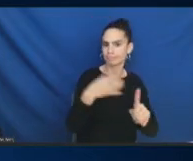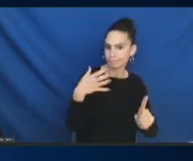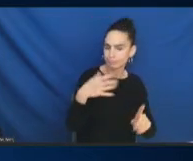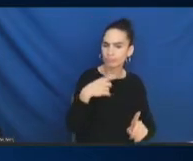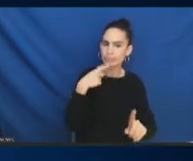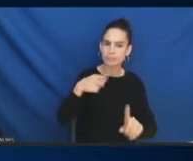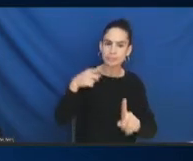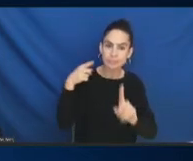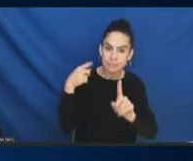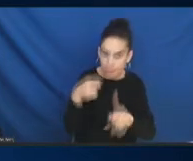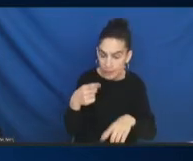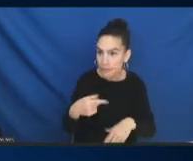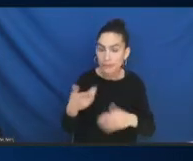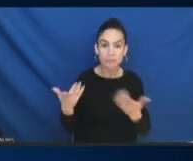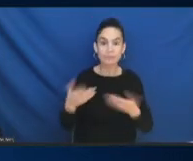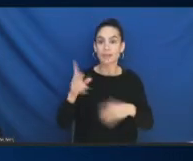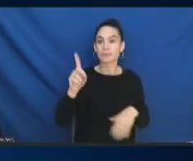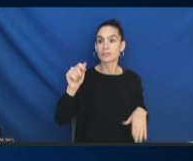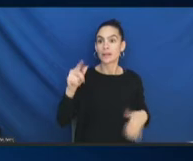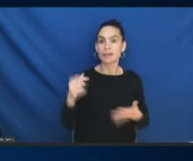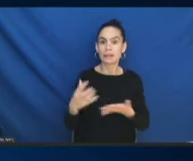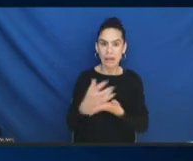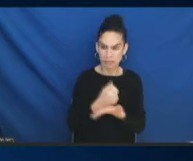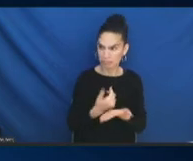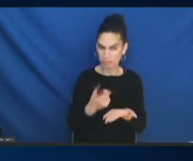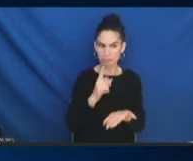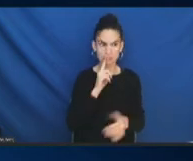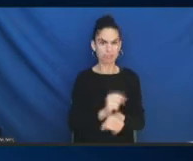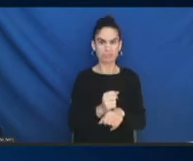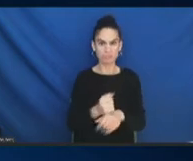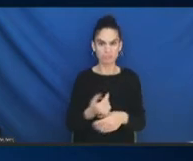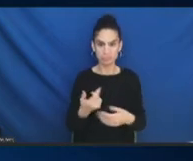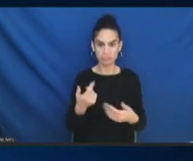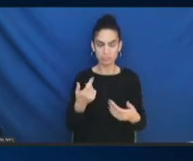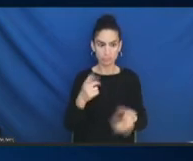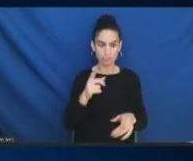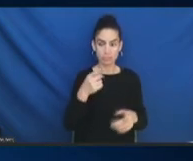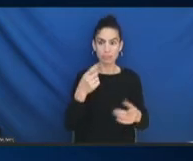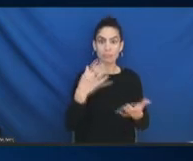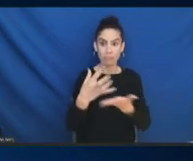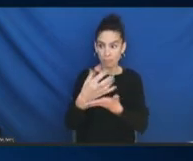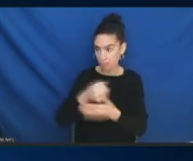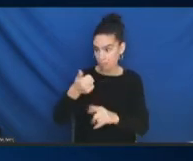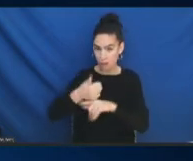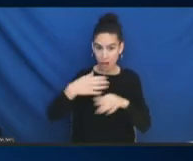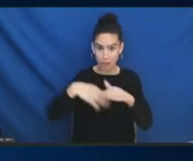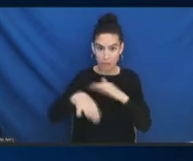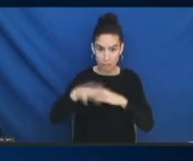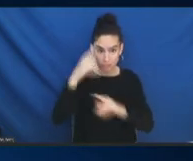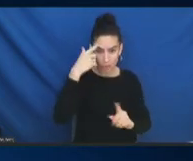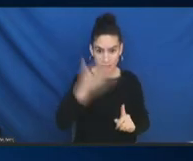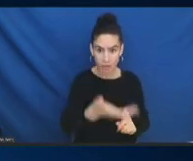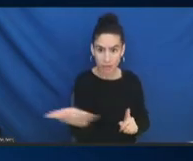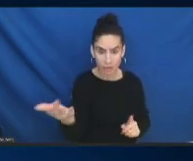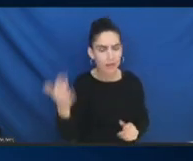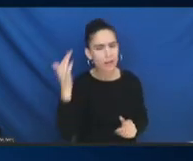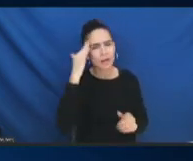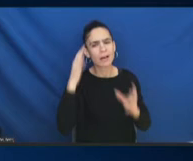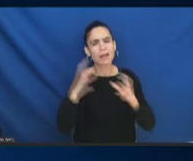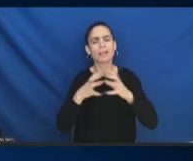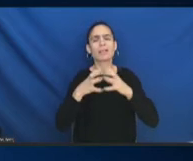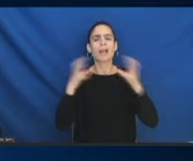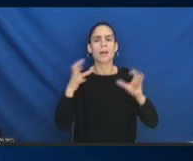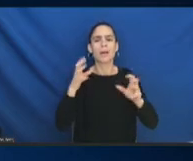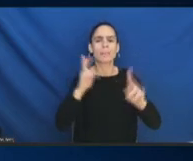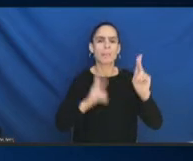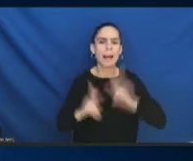being done in accessible ways because we just know lots of folks aren't being surveyed or asked